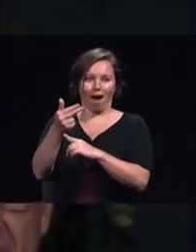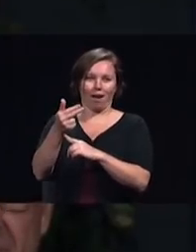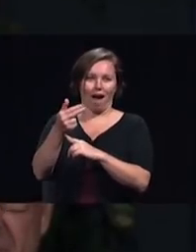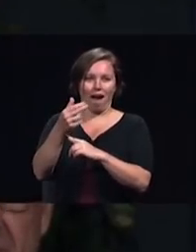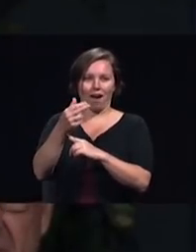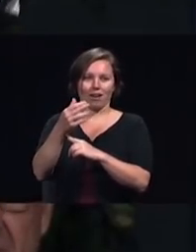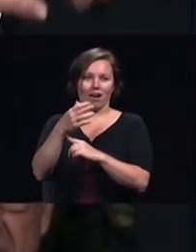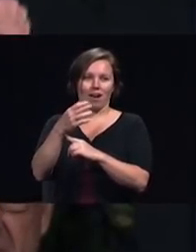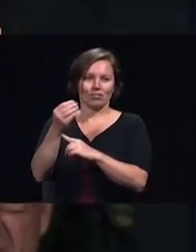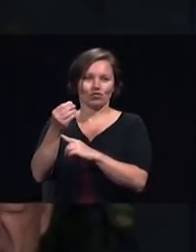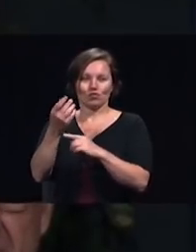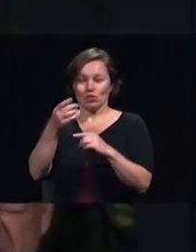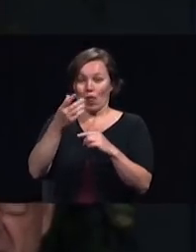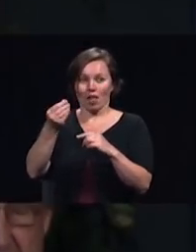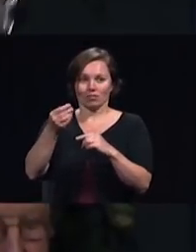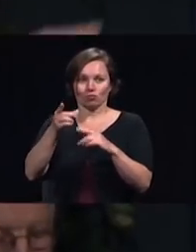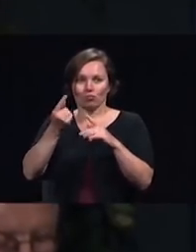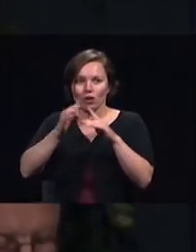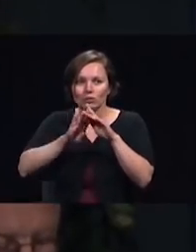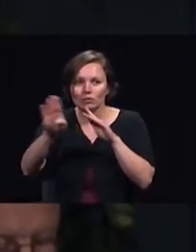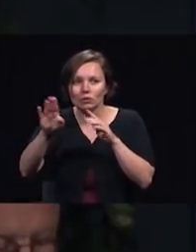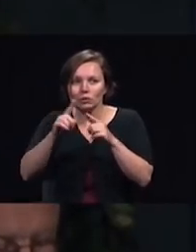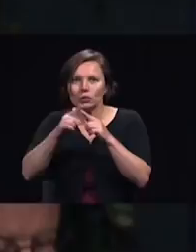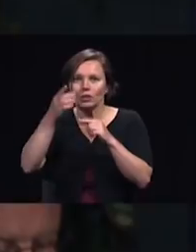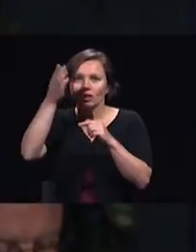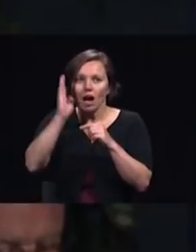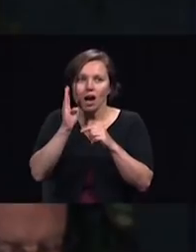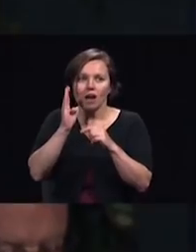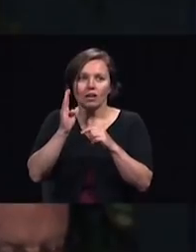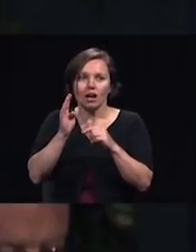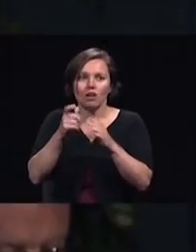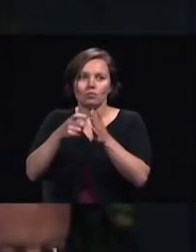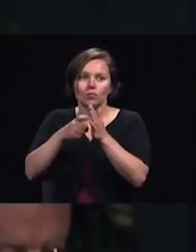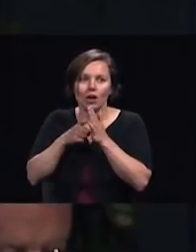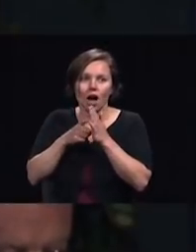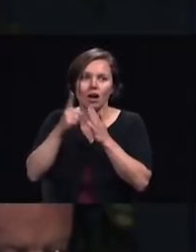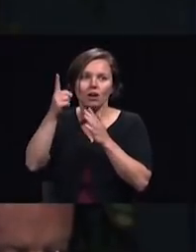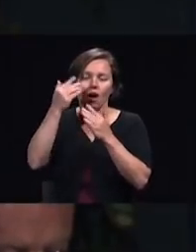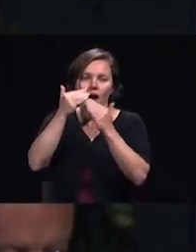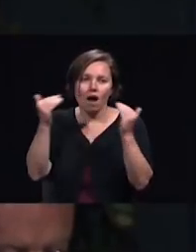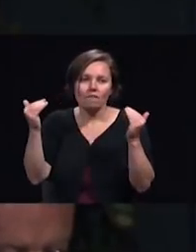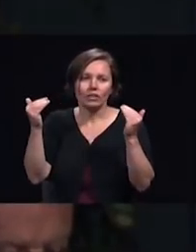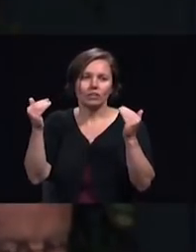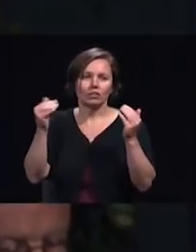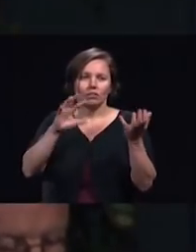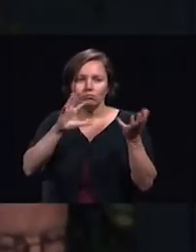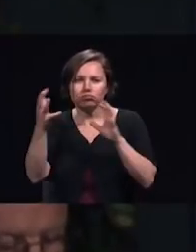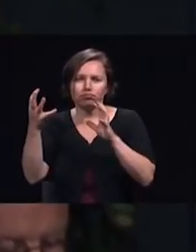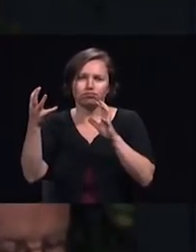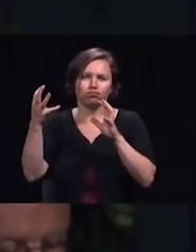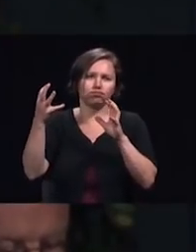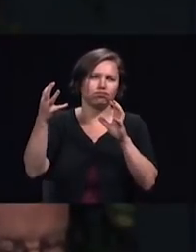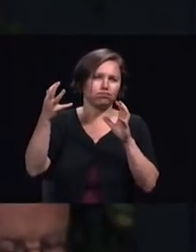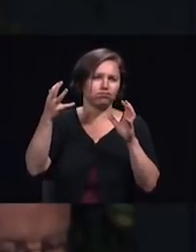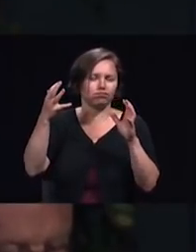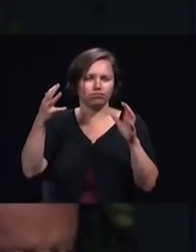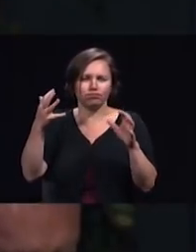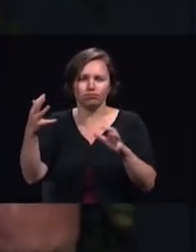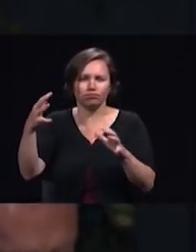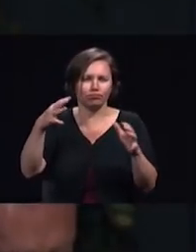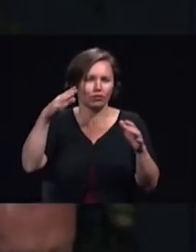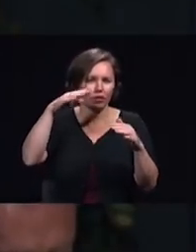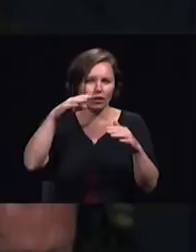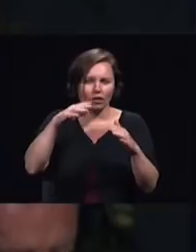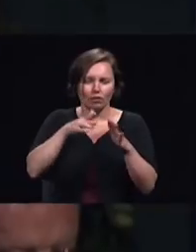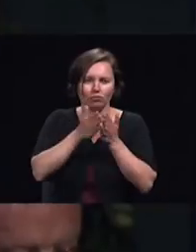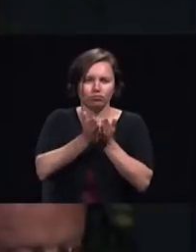escape from God's command the subsequent fury of the heaven-sent storm his submission to God's authority his